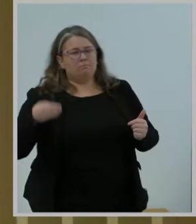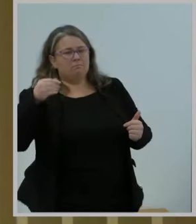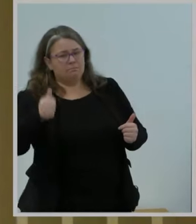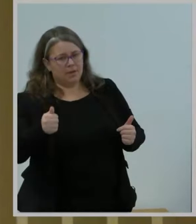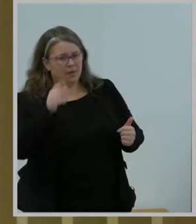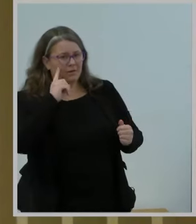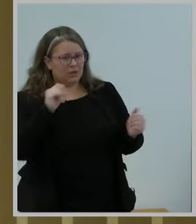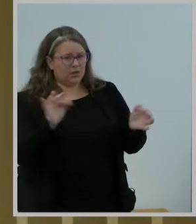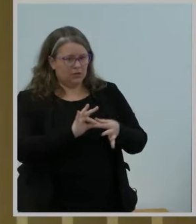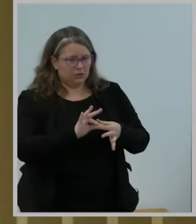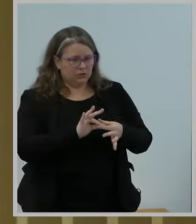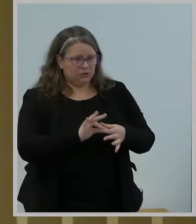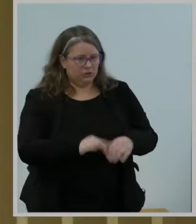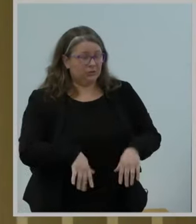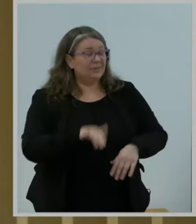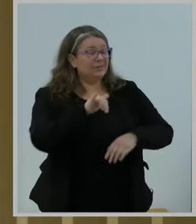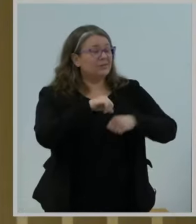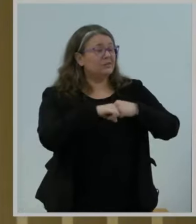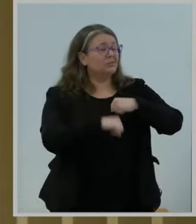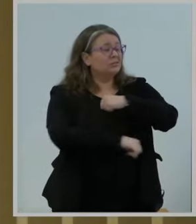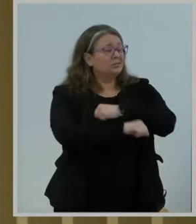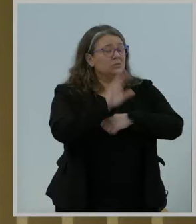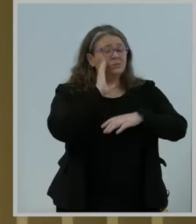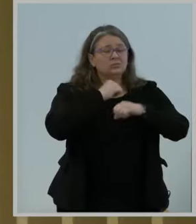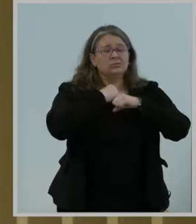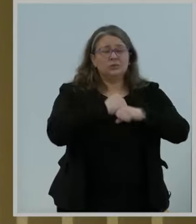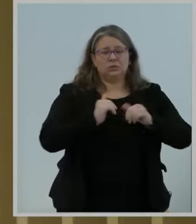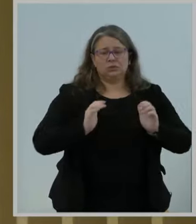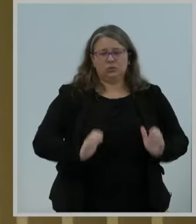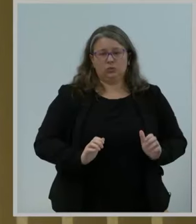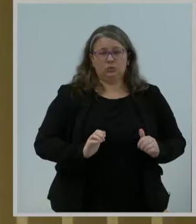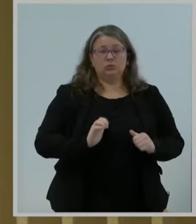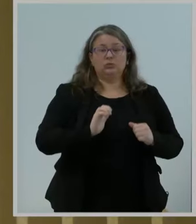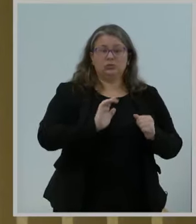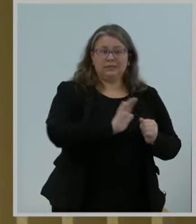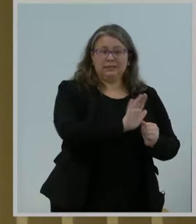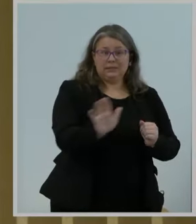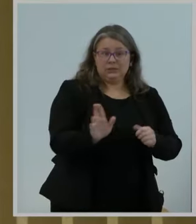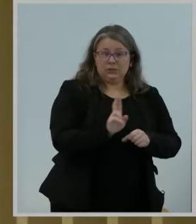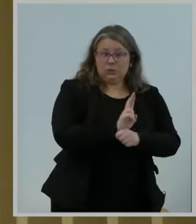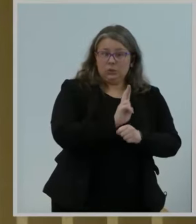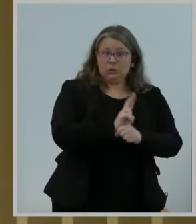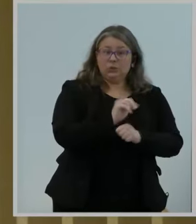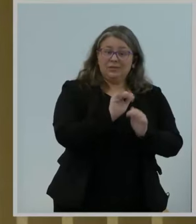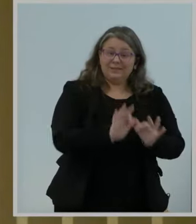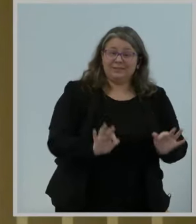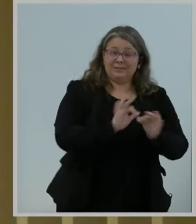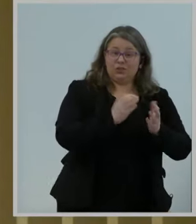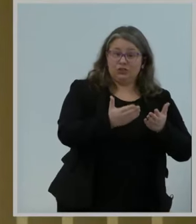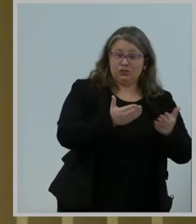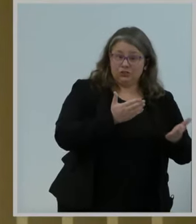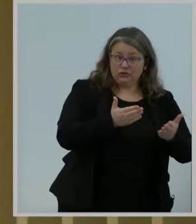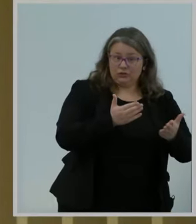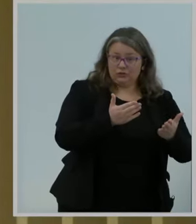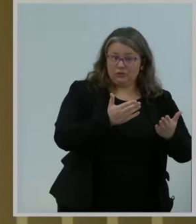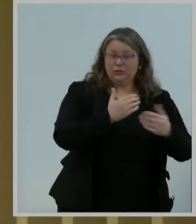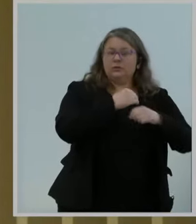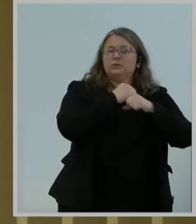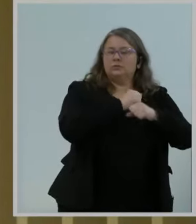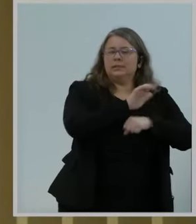consumers in their use of an essential service instead of simply trusting ISPs to do the right thing.